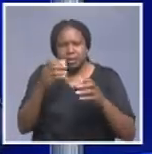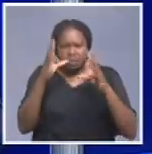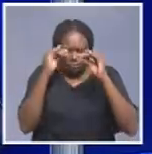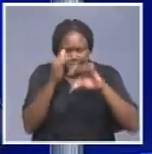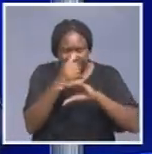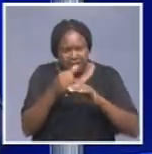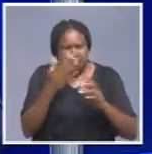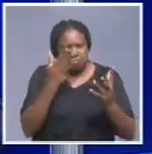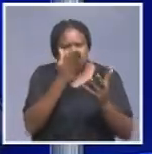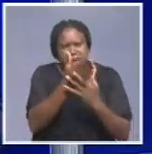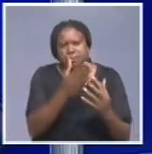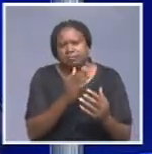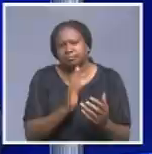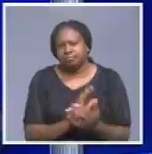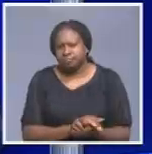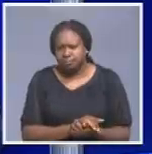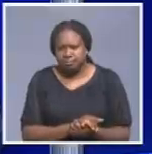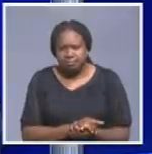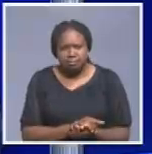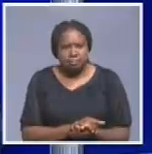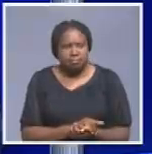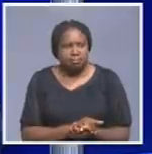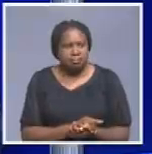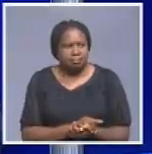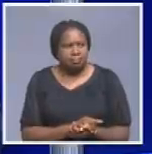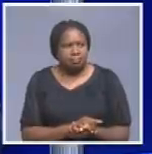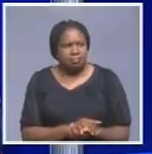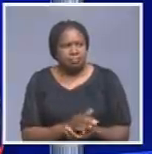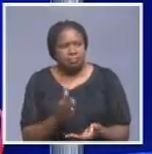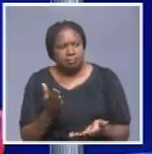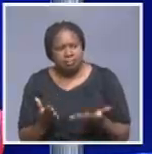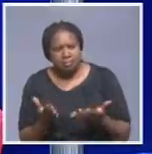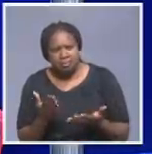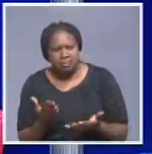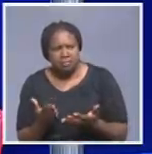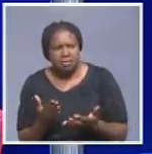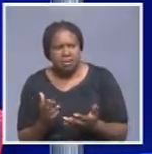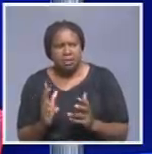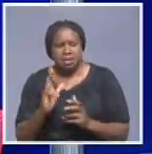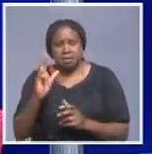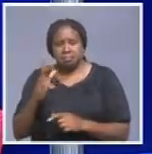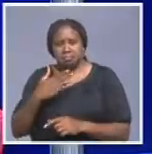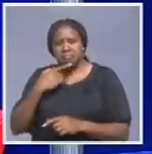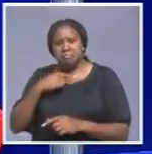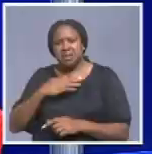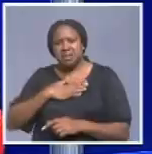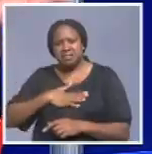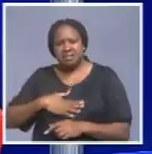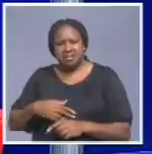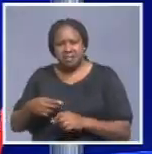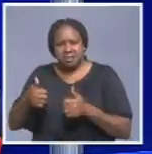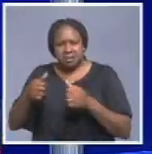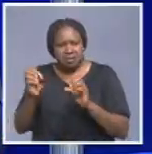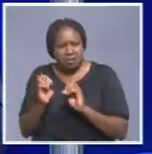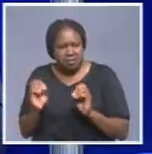into the guest house. The likelihood that he was not feeling all so well, that he could have